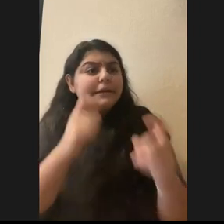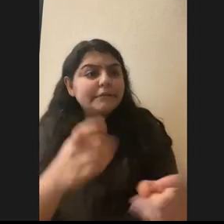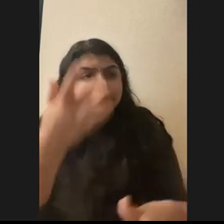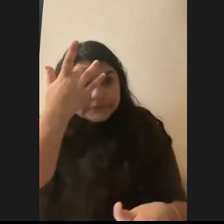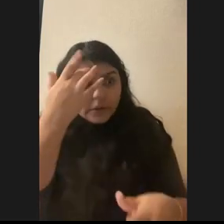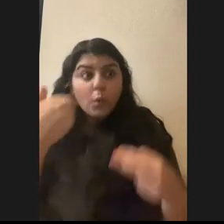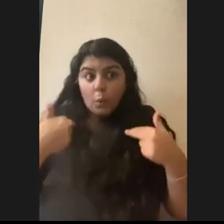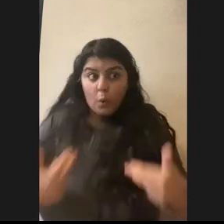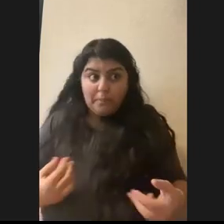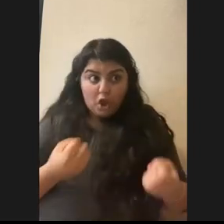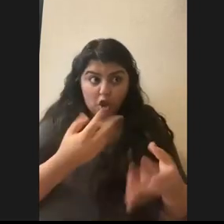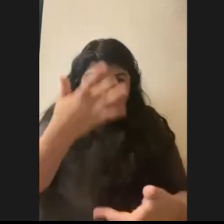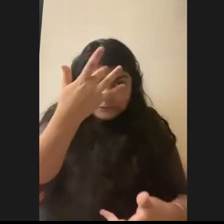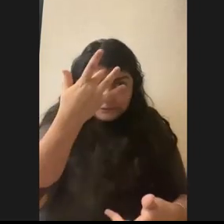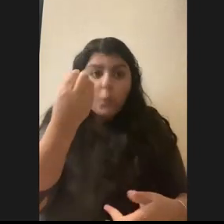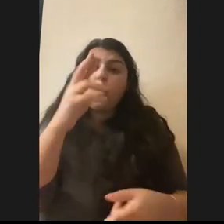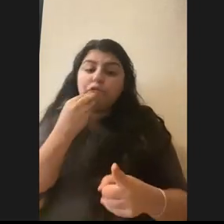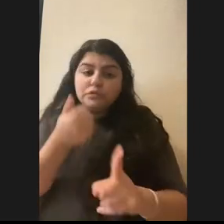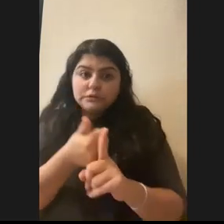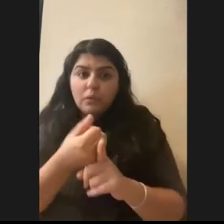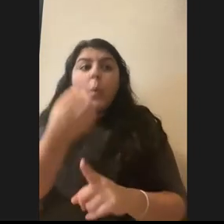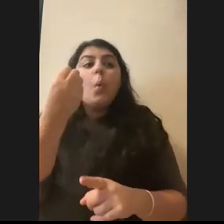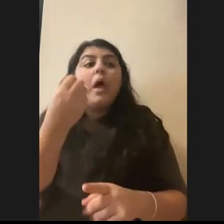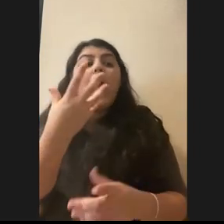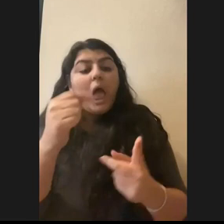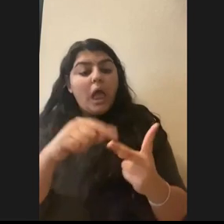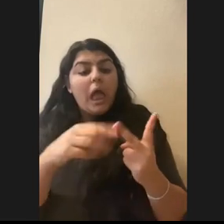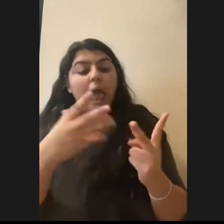food, um, and does being a vegetarian help wildlife?